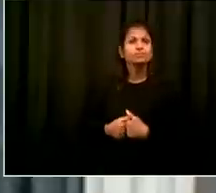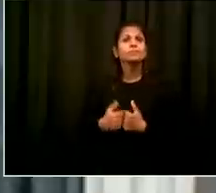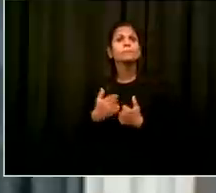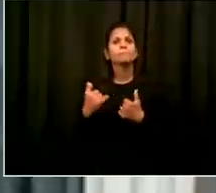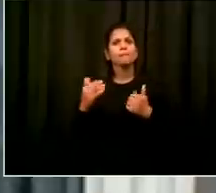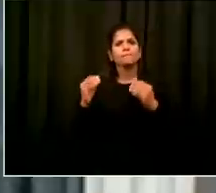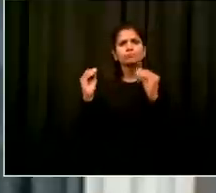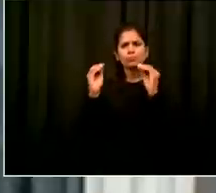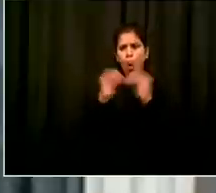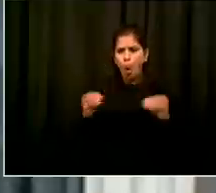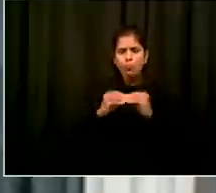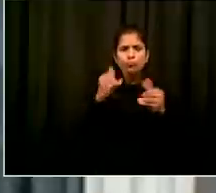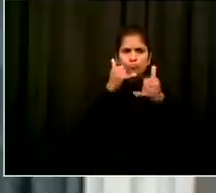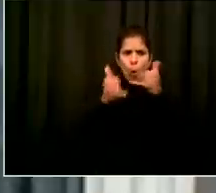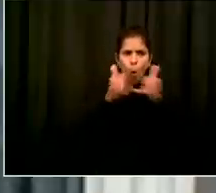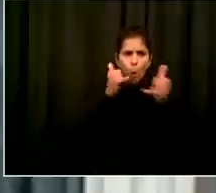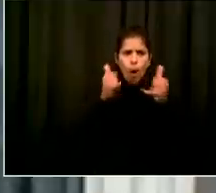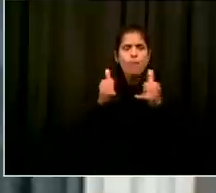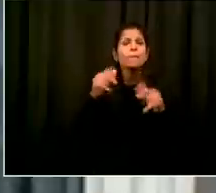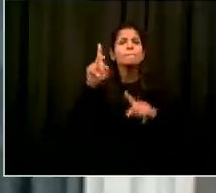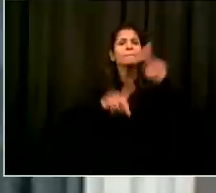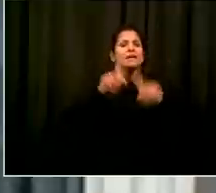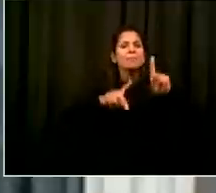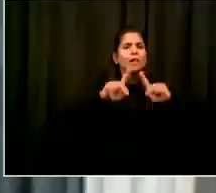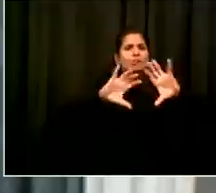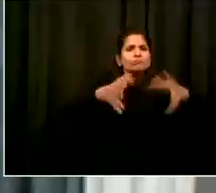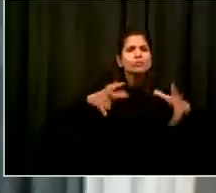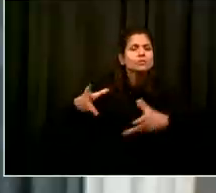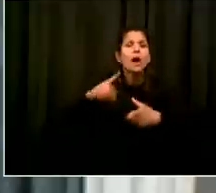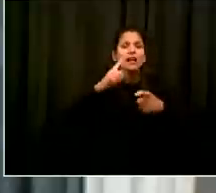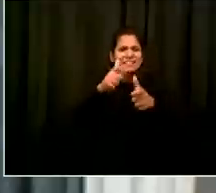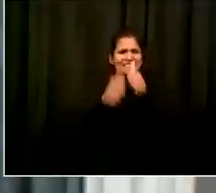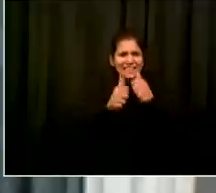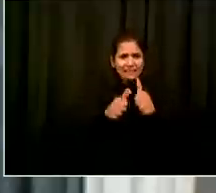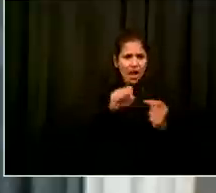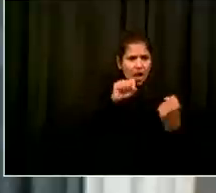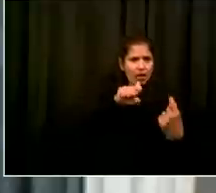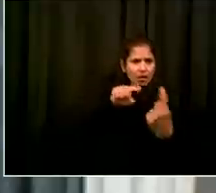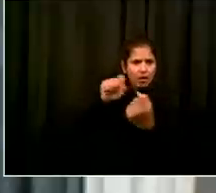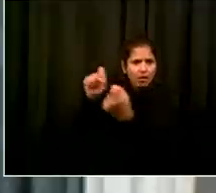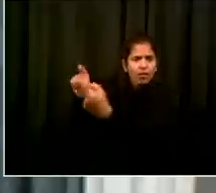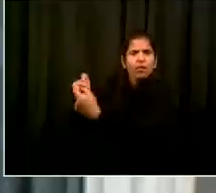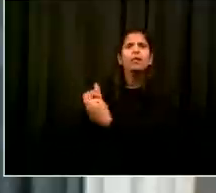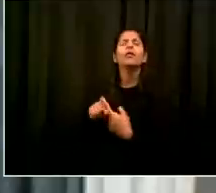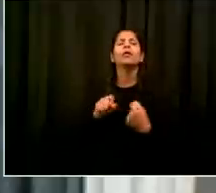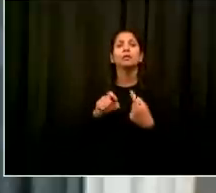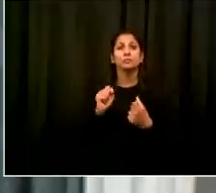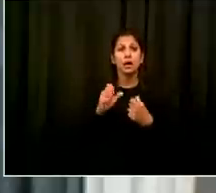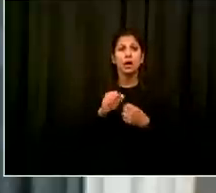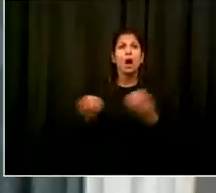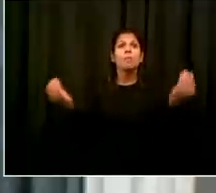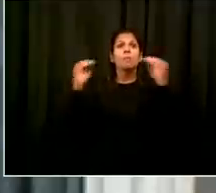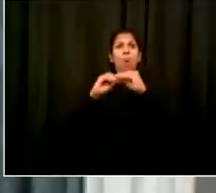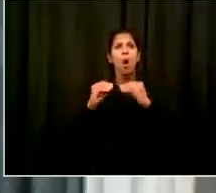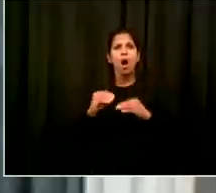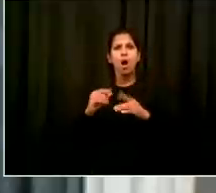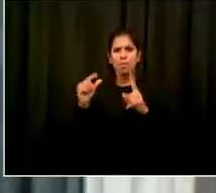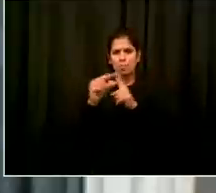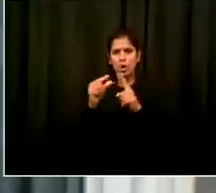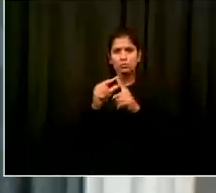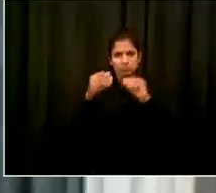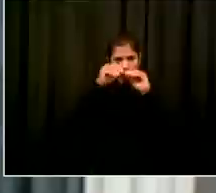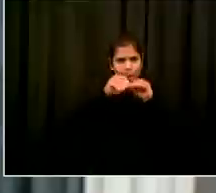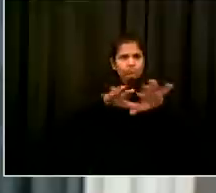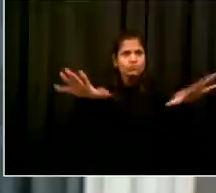communications with houses of worship core for palm cards to businesses distribution of masks